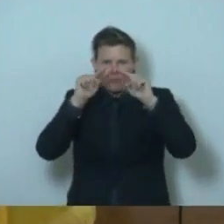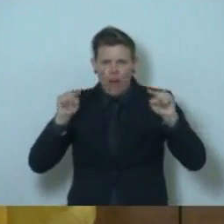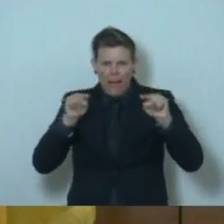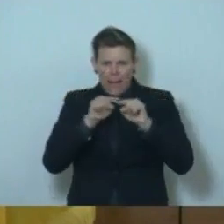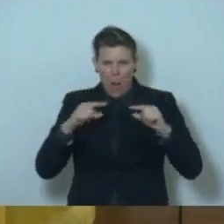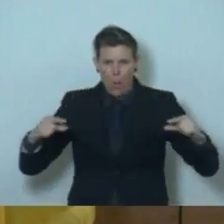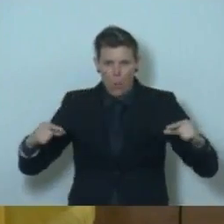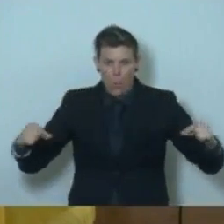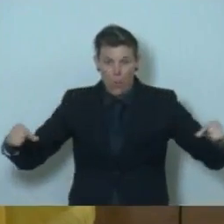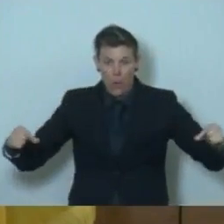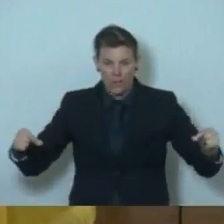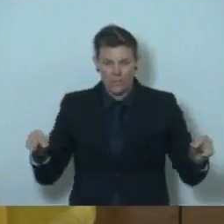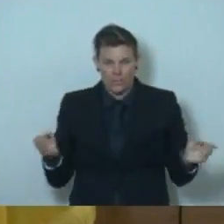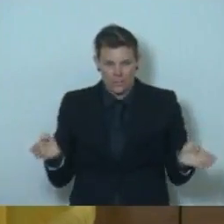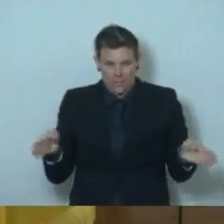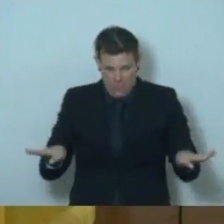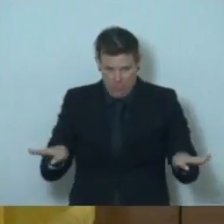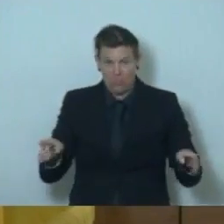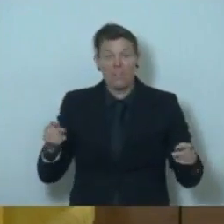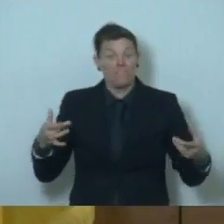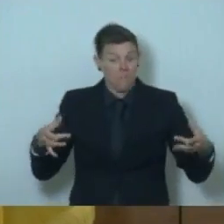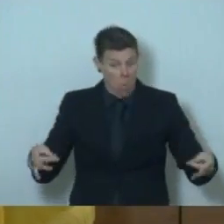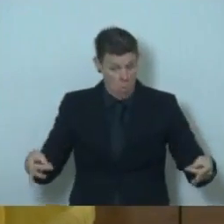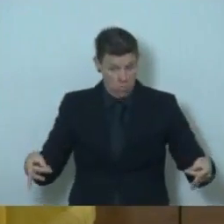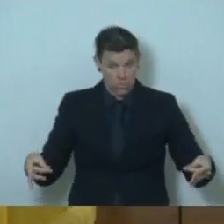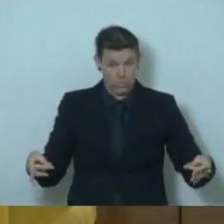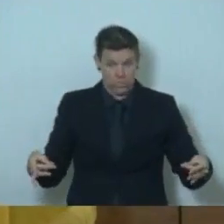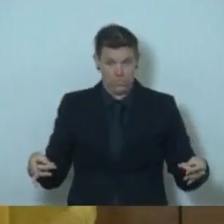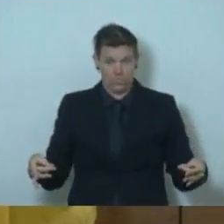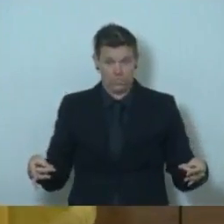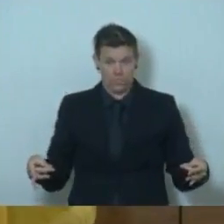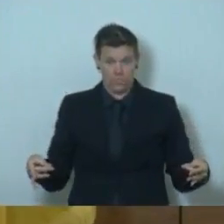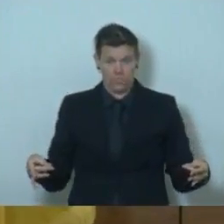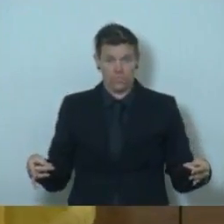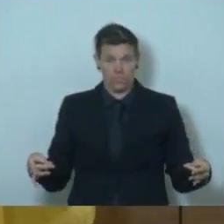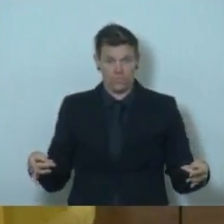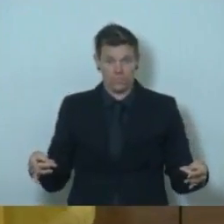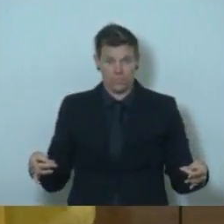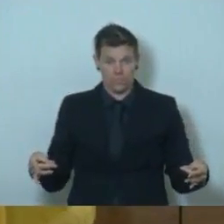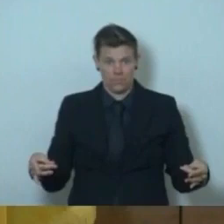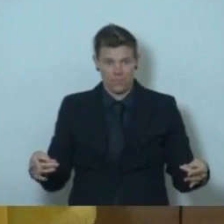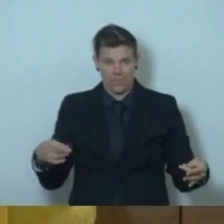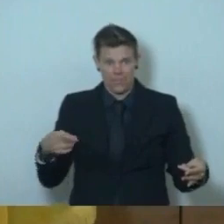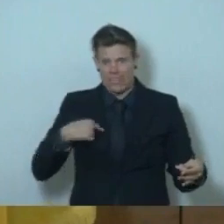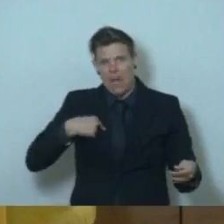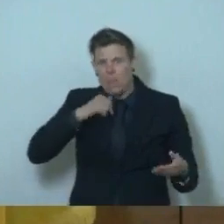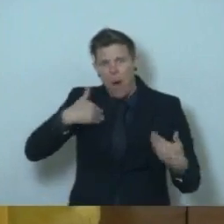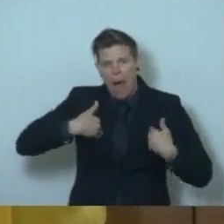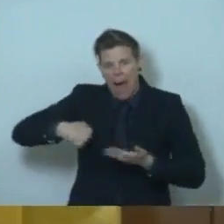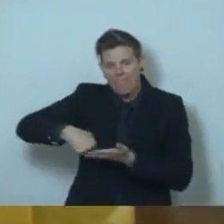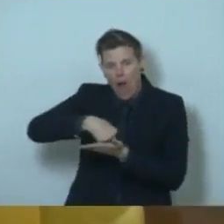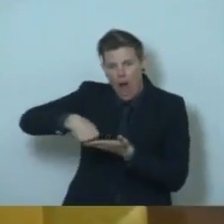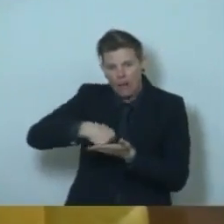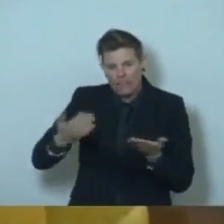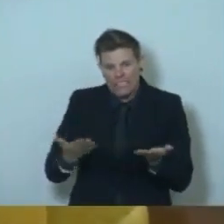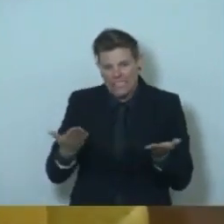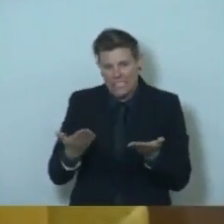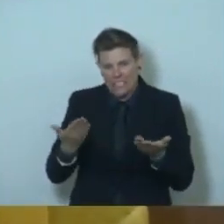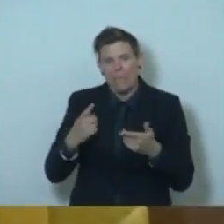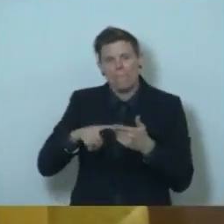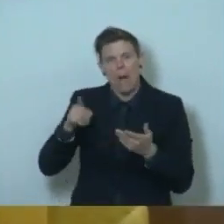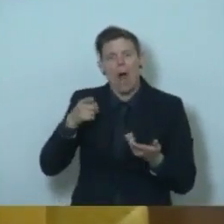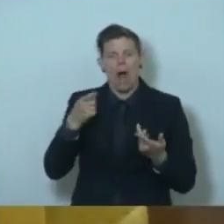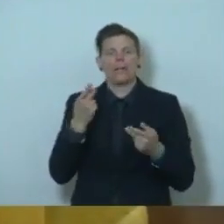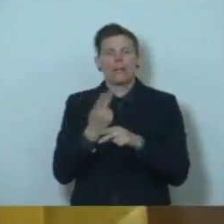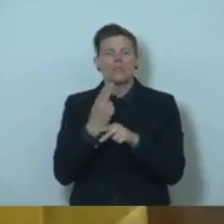in. Try to hold them. We don't, I'm not going to iron this for you today, but that does help. These are hair ties.